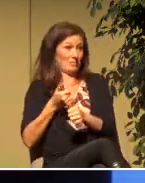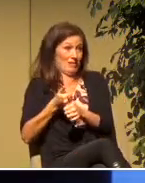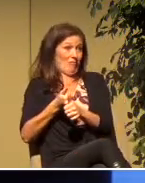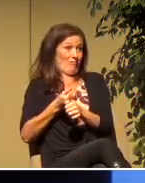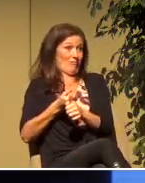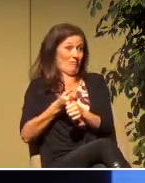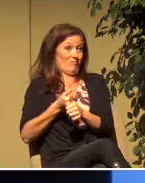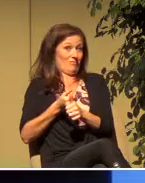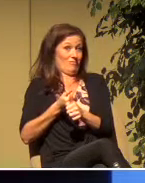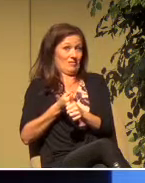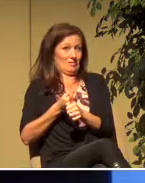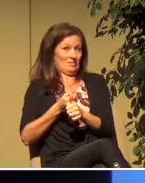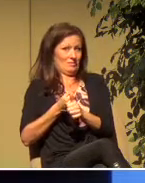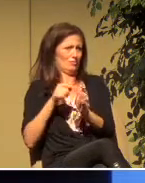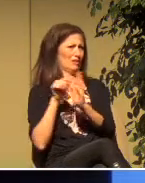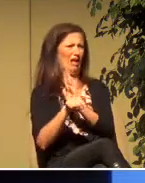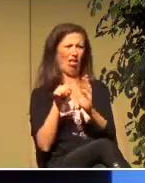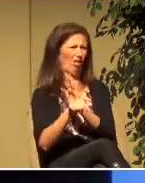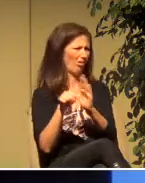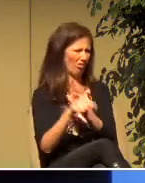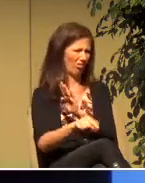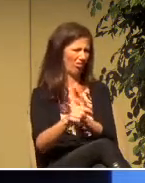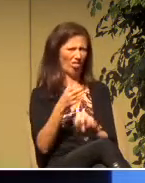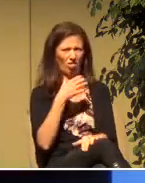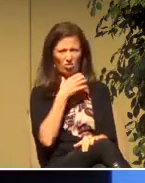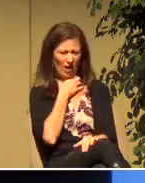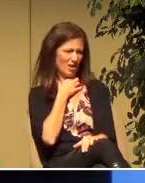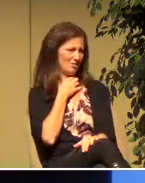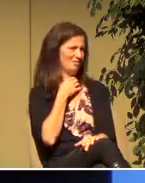uttering murderous threats.